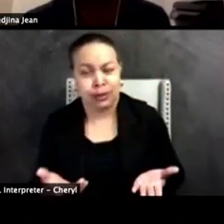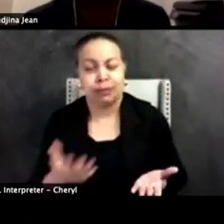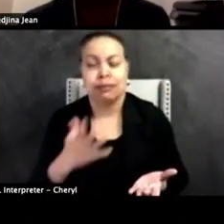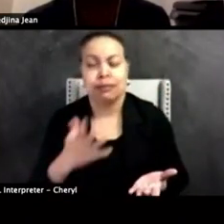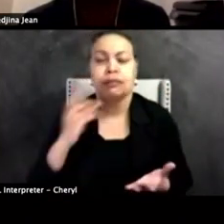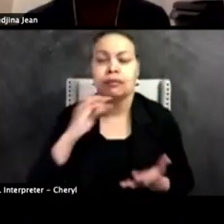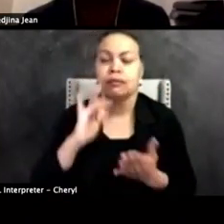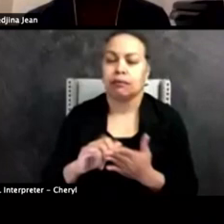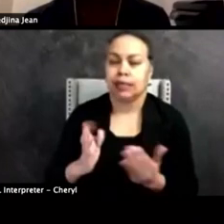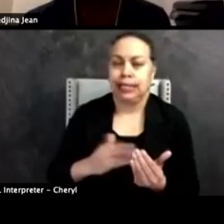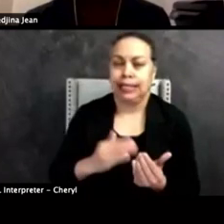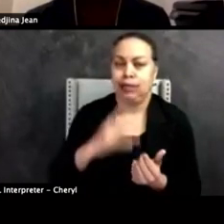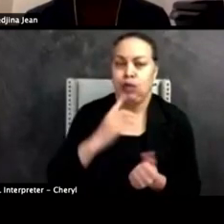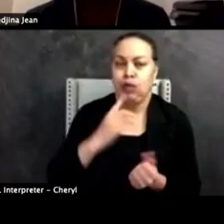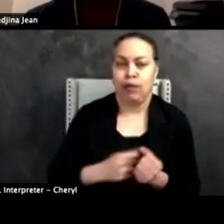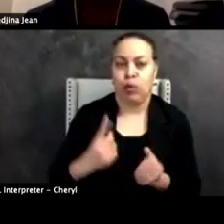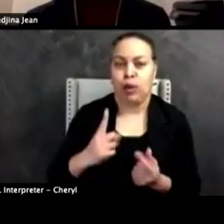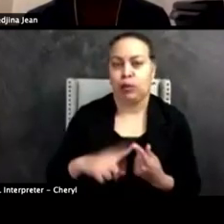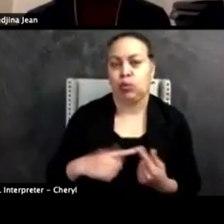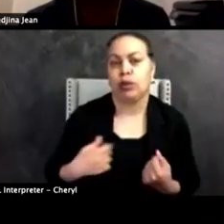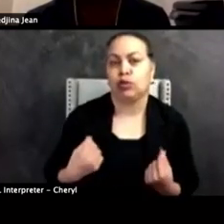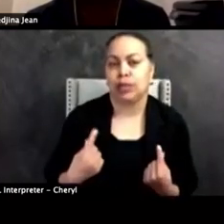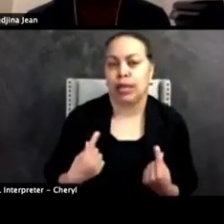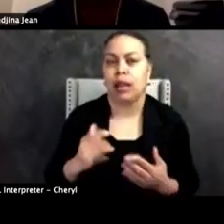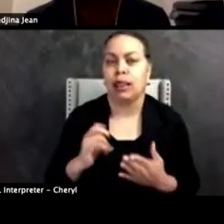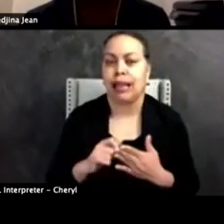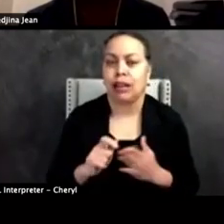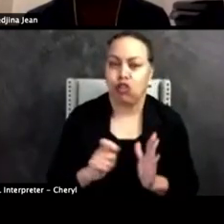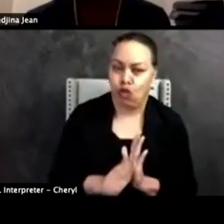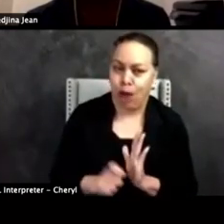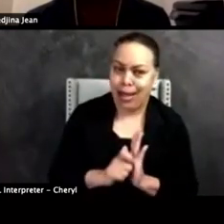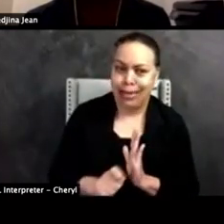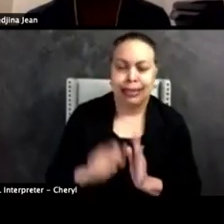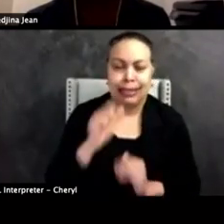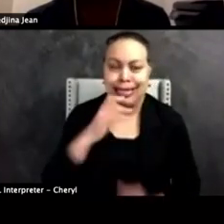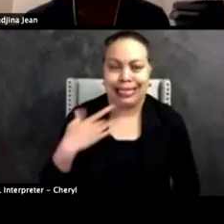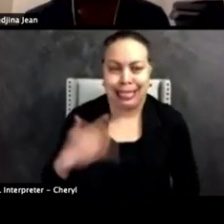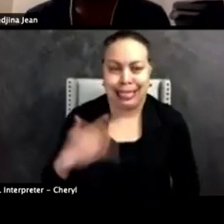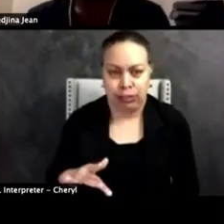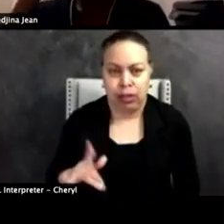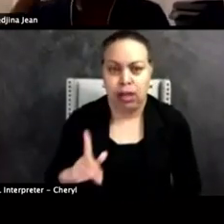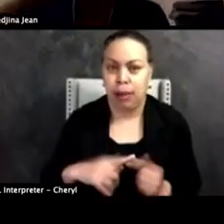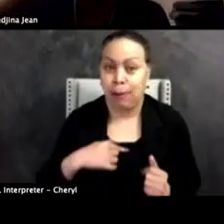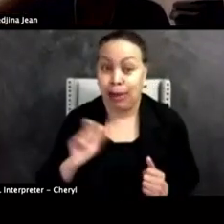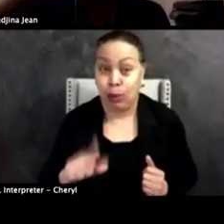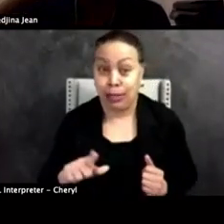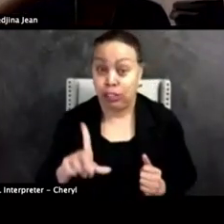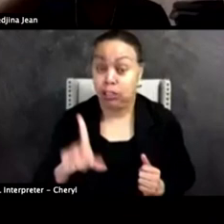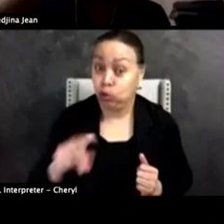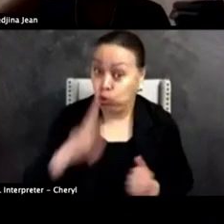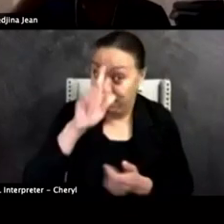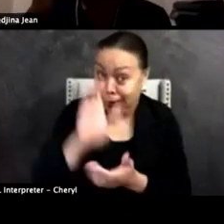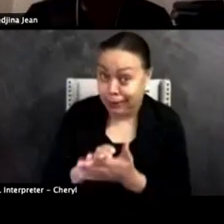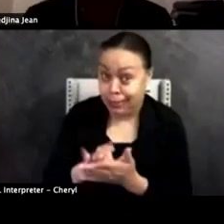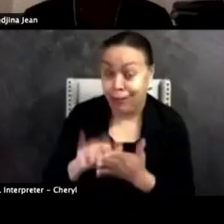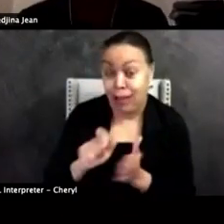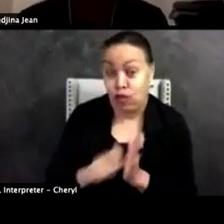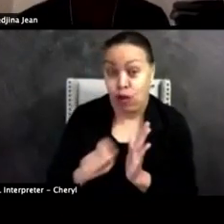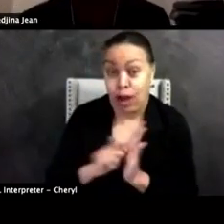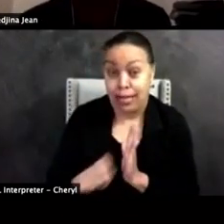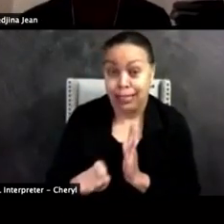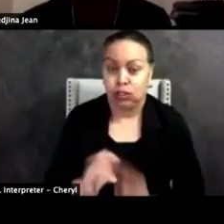think it's easy for everyone to understand that those writings were insensitive. But my question is, do you believe those writings were